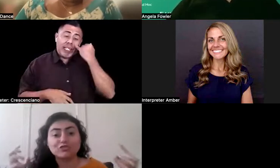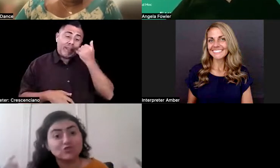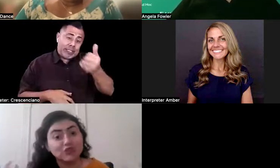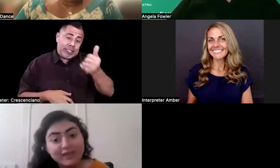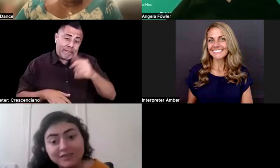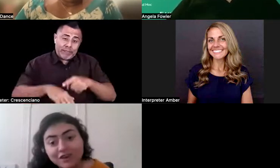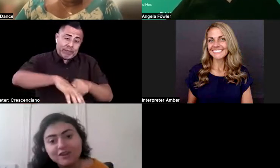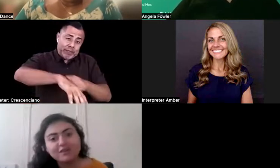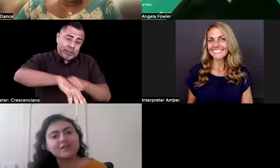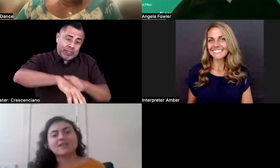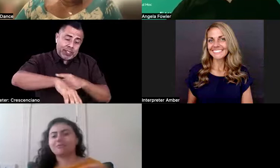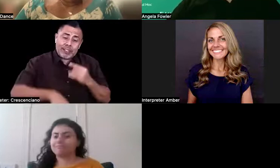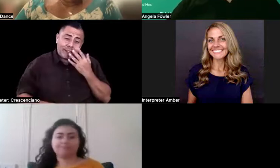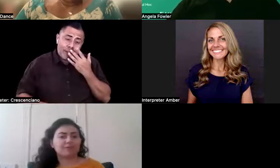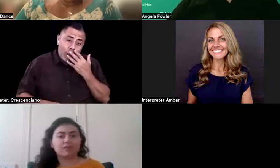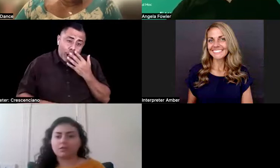transgender.